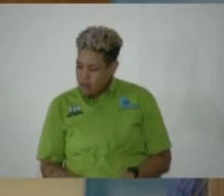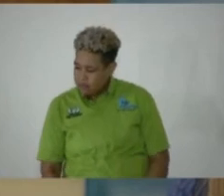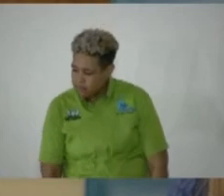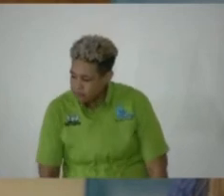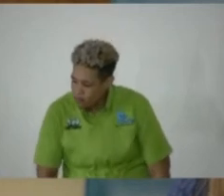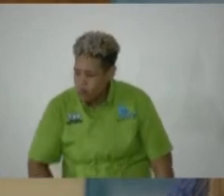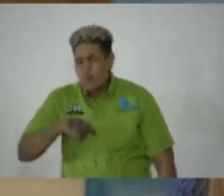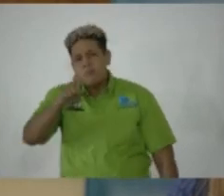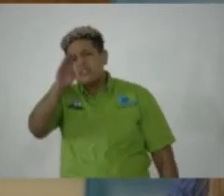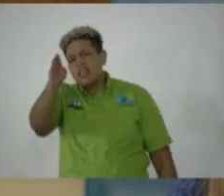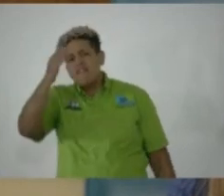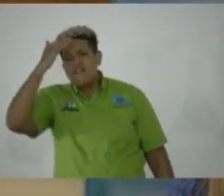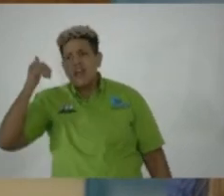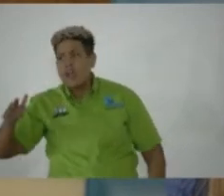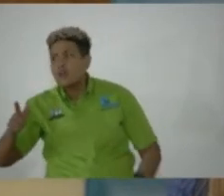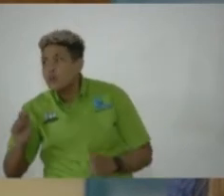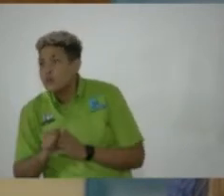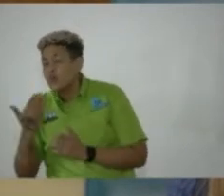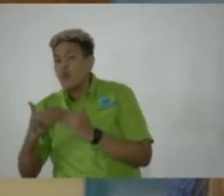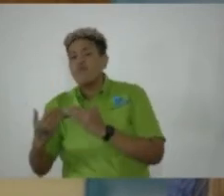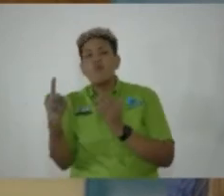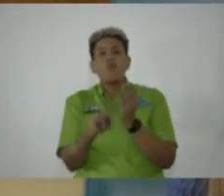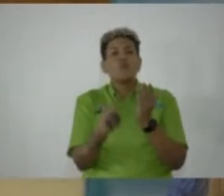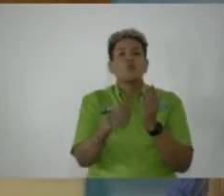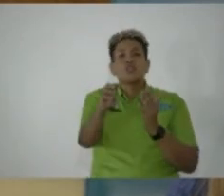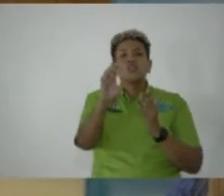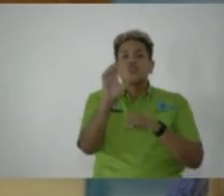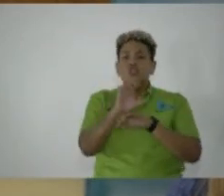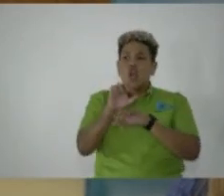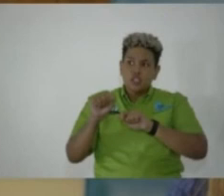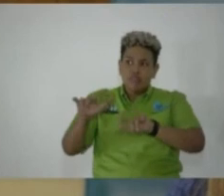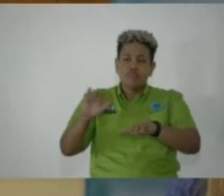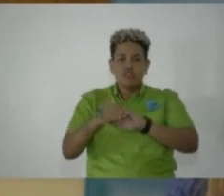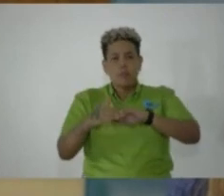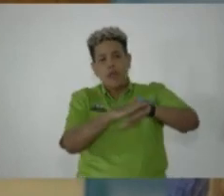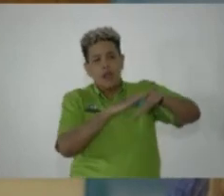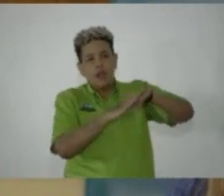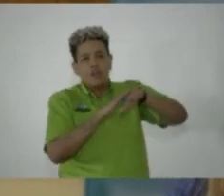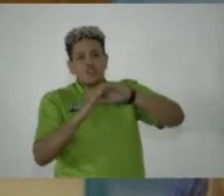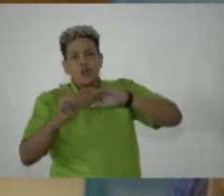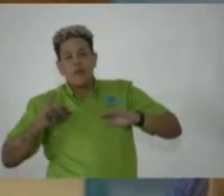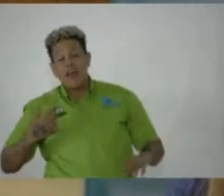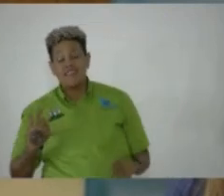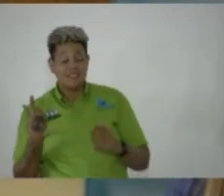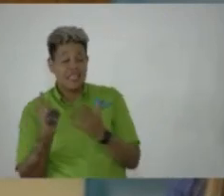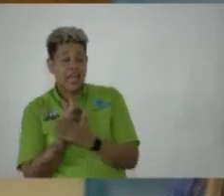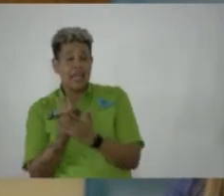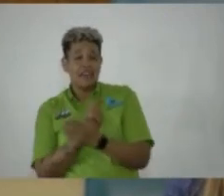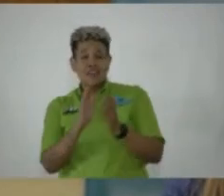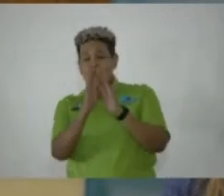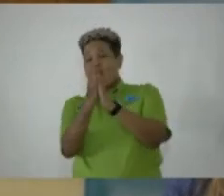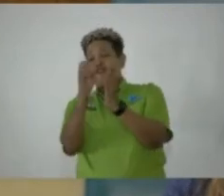We must never forget that with over 1,600 churches, Jamaica holds the Guinness Book of World Records